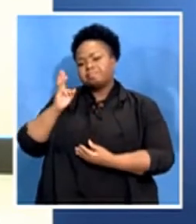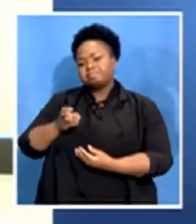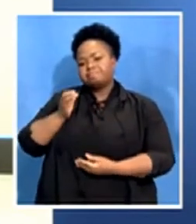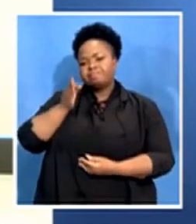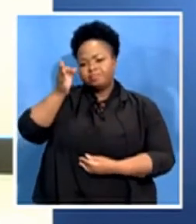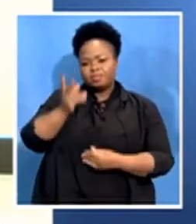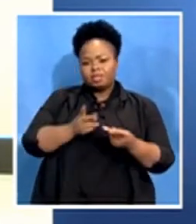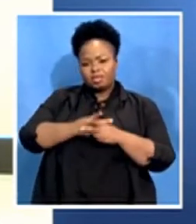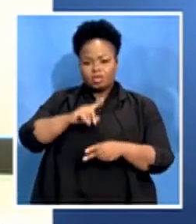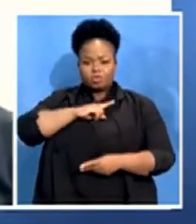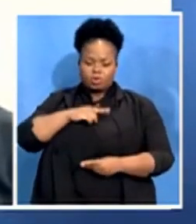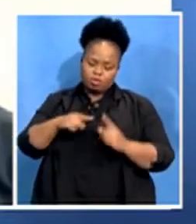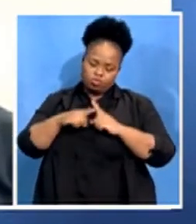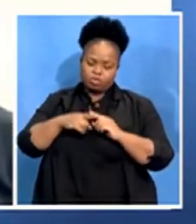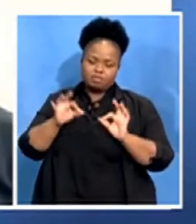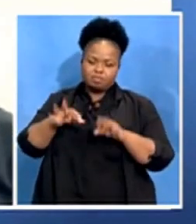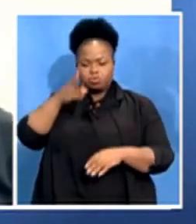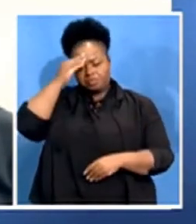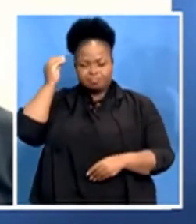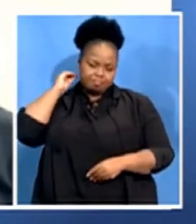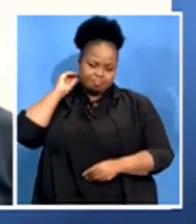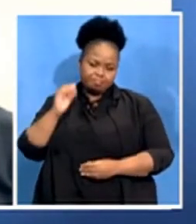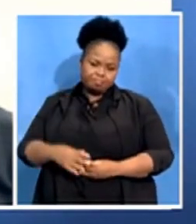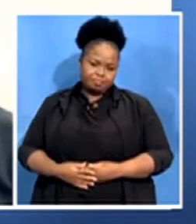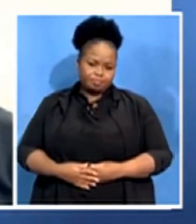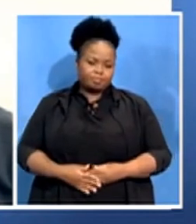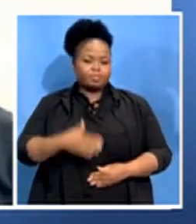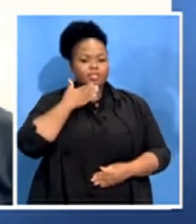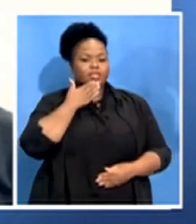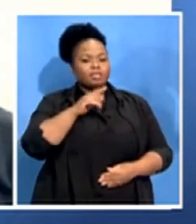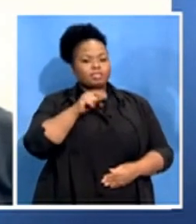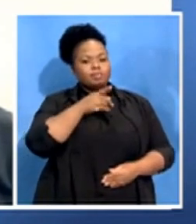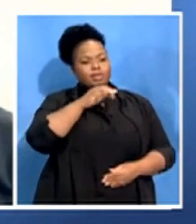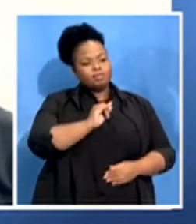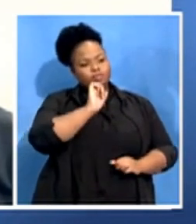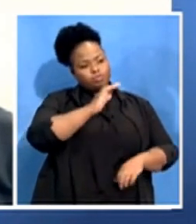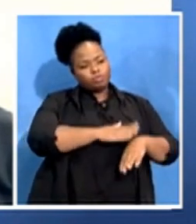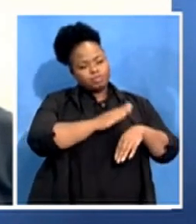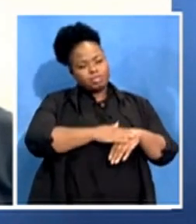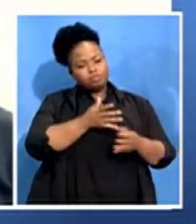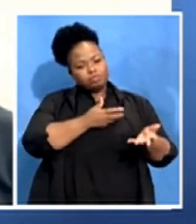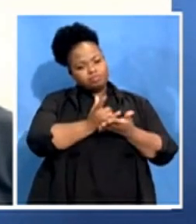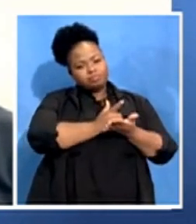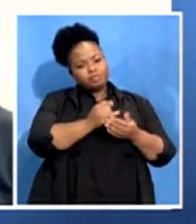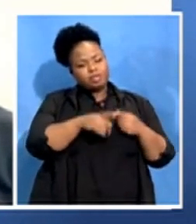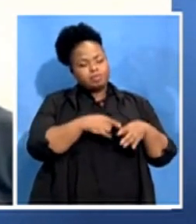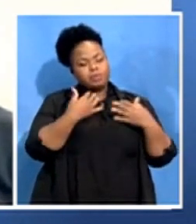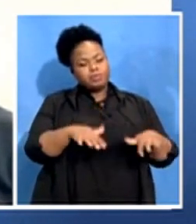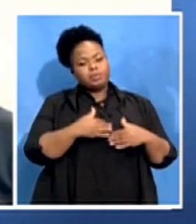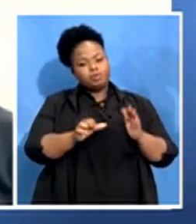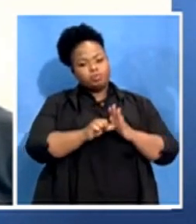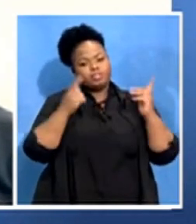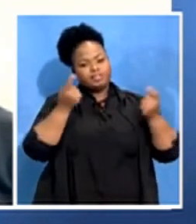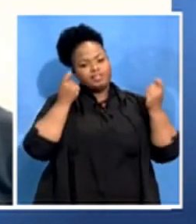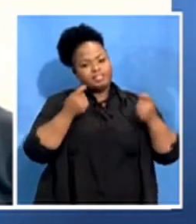pandemic. Tabani thank you so much for making the time to talk to us today about this very important event thank you very much and